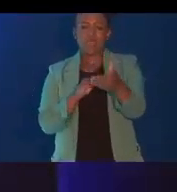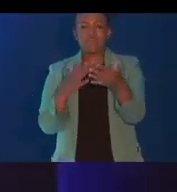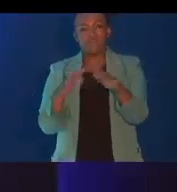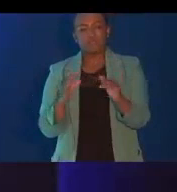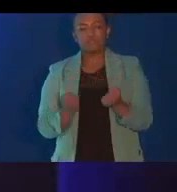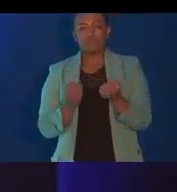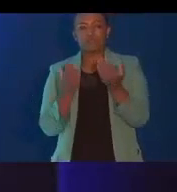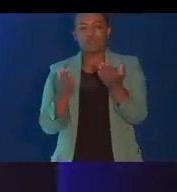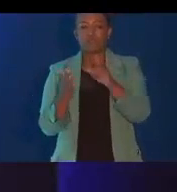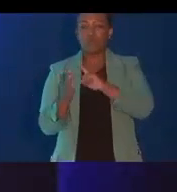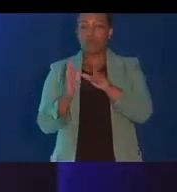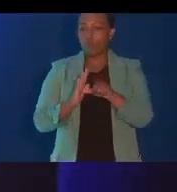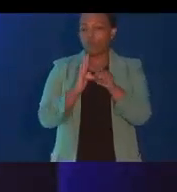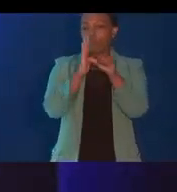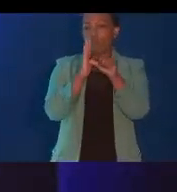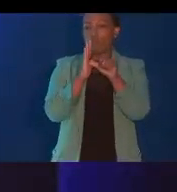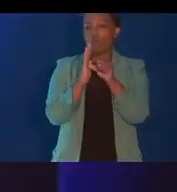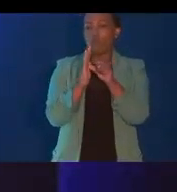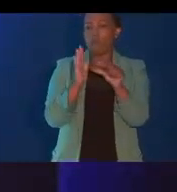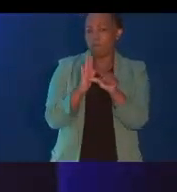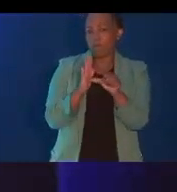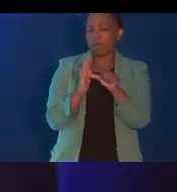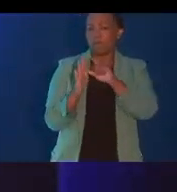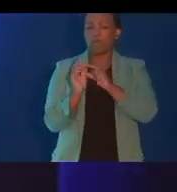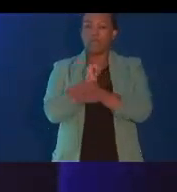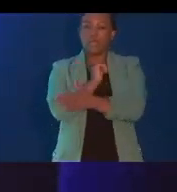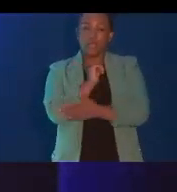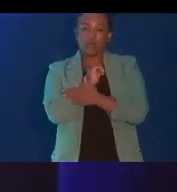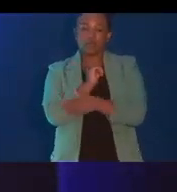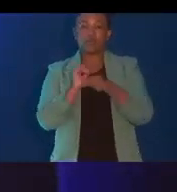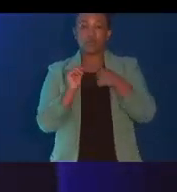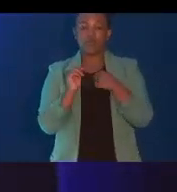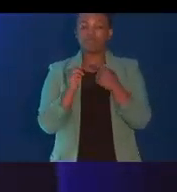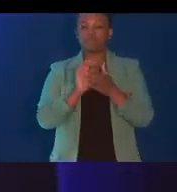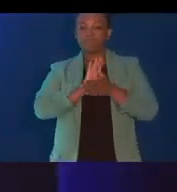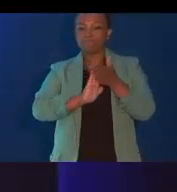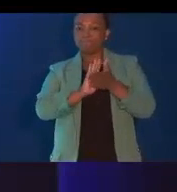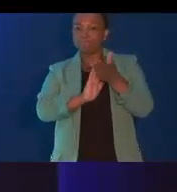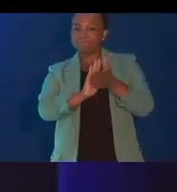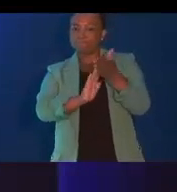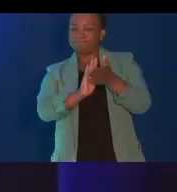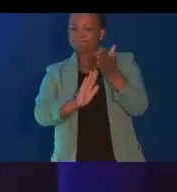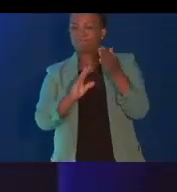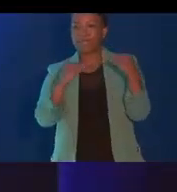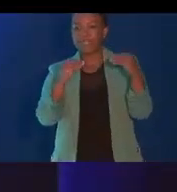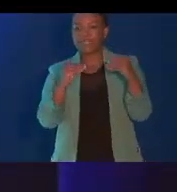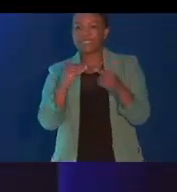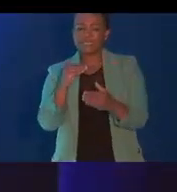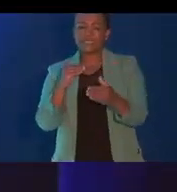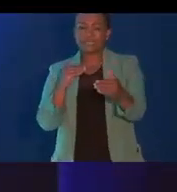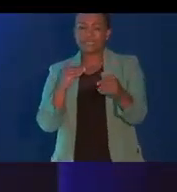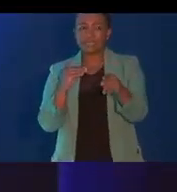crucial for taking stock of how we as a country are progressing in deepening out industrial base,